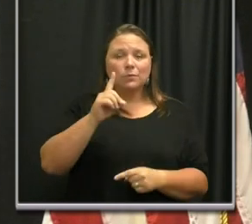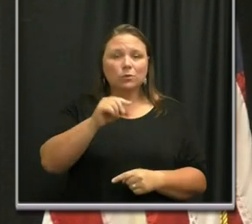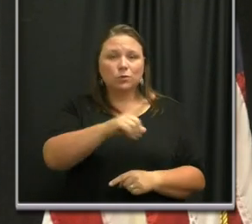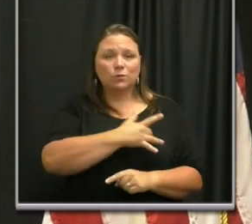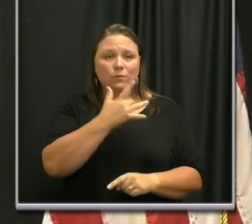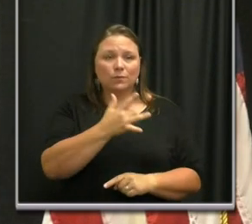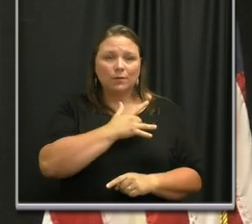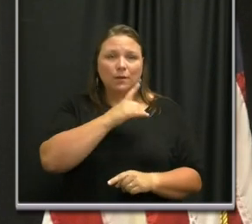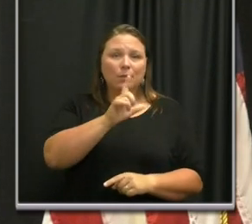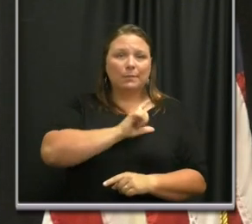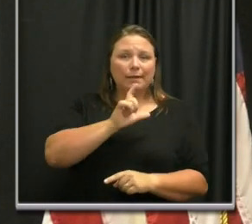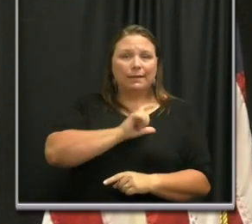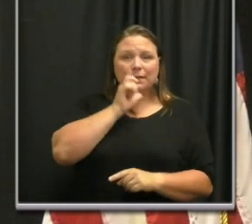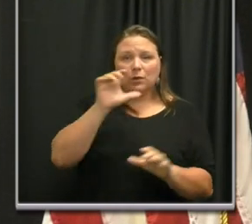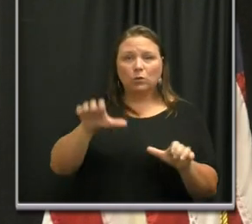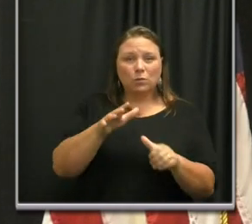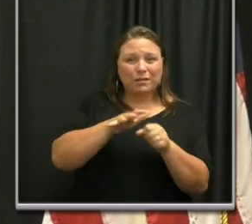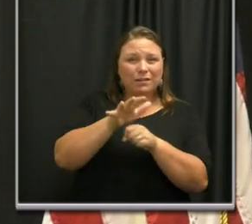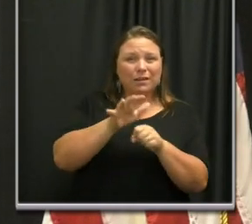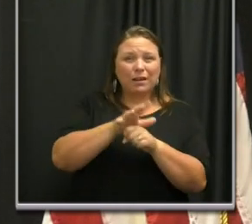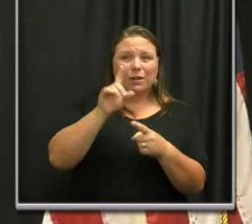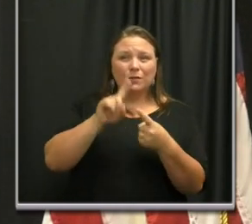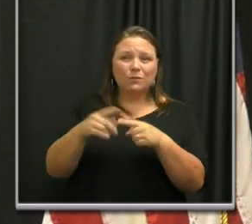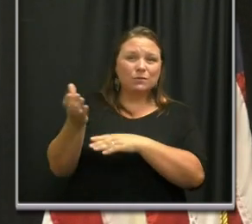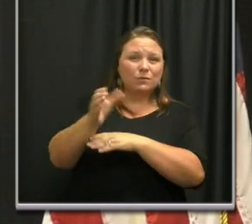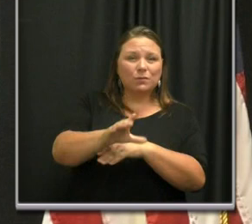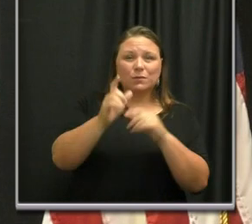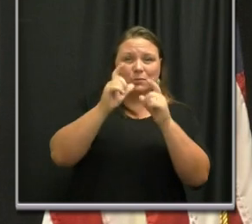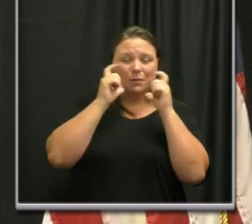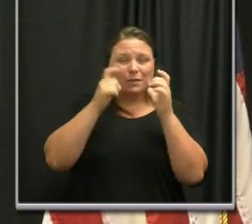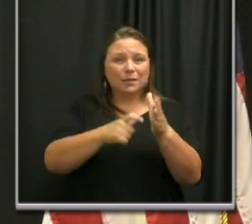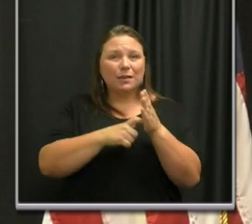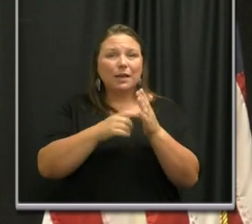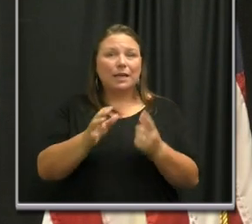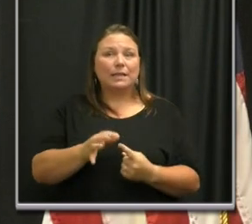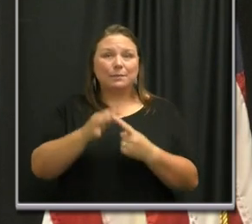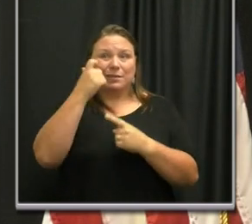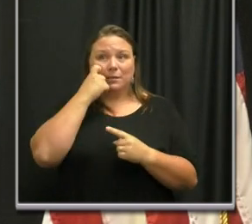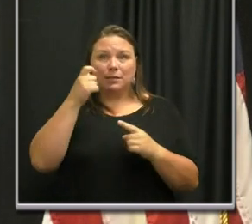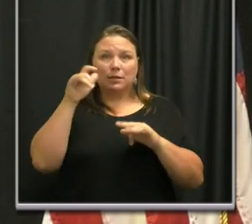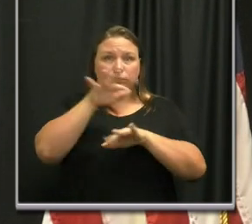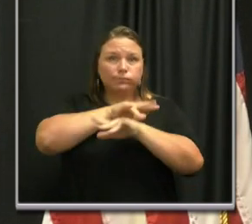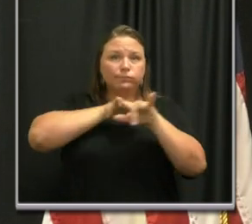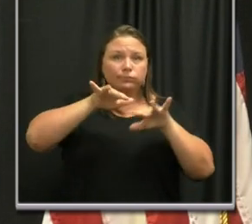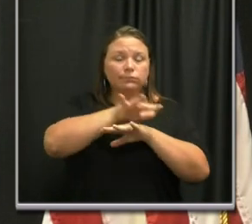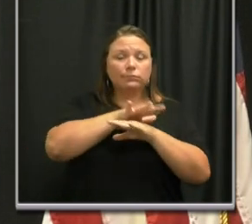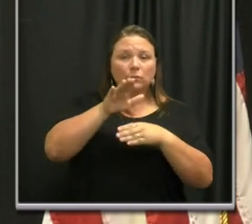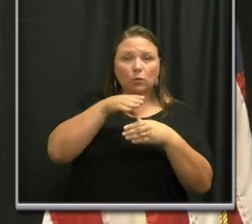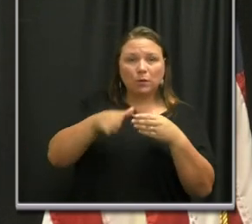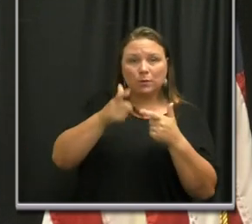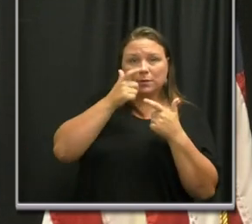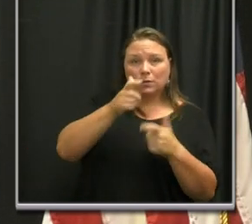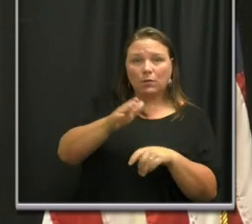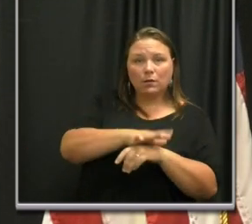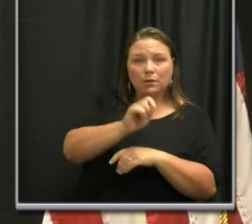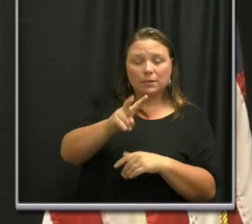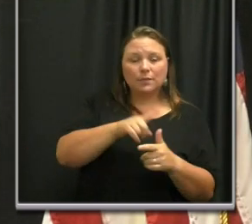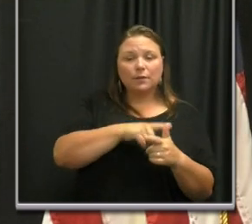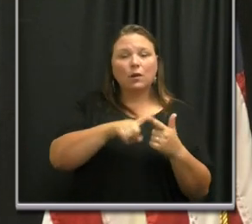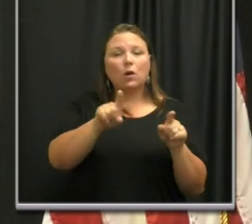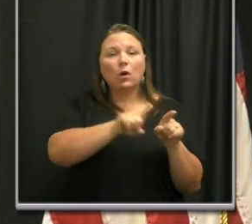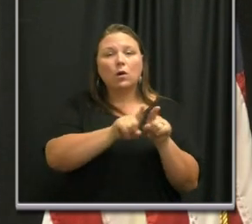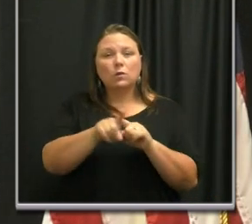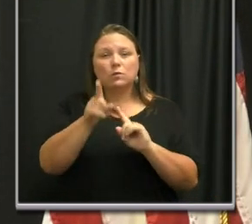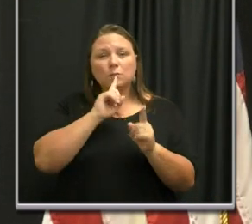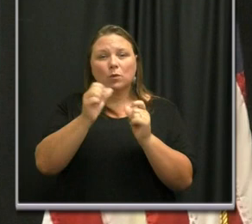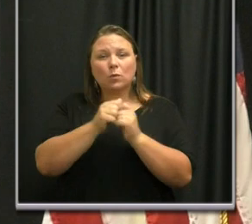that police are not doing enough to enforce the mask mandate, especially with the crowds over the weekend? Also, we spoke with one bar owner